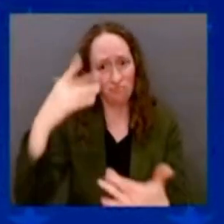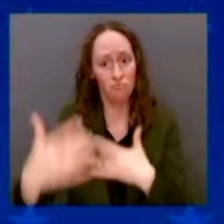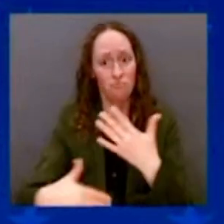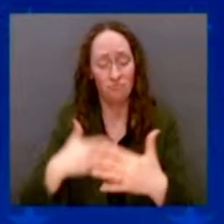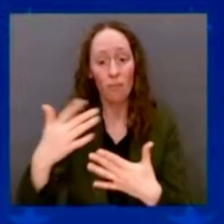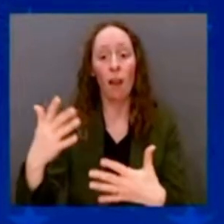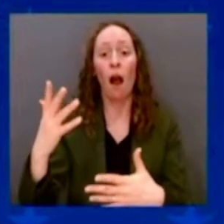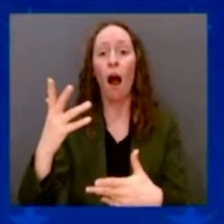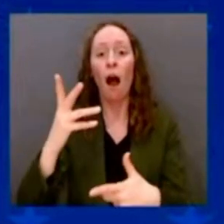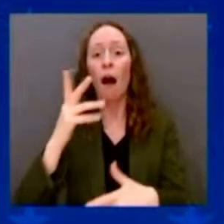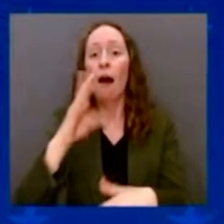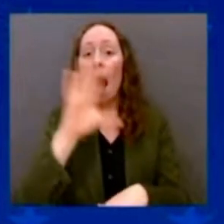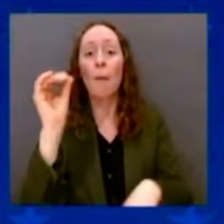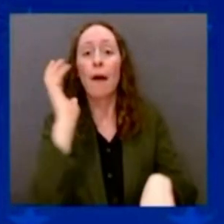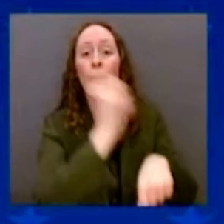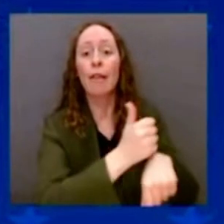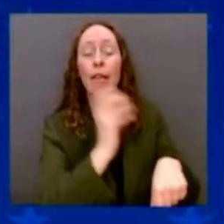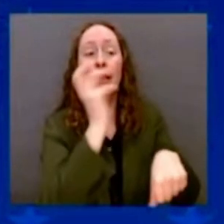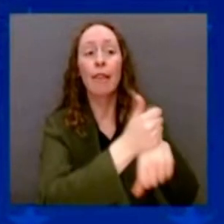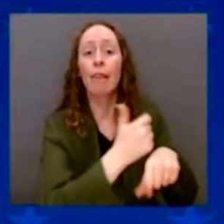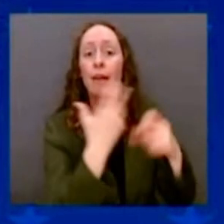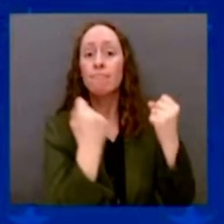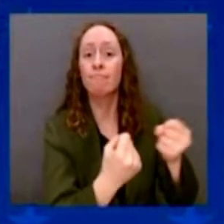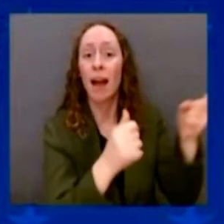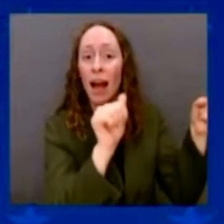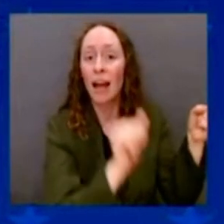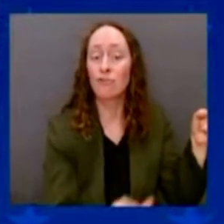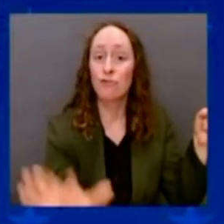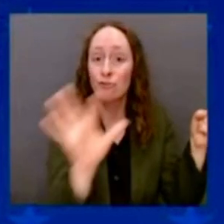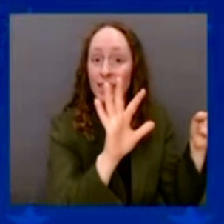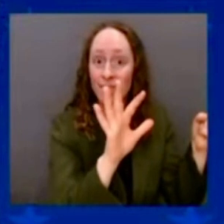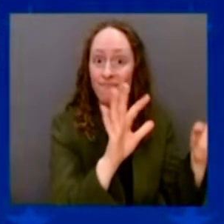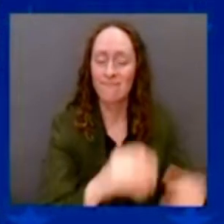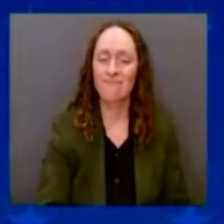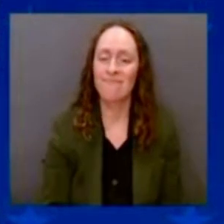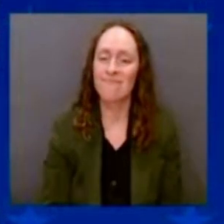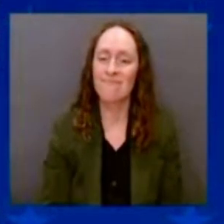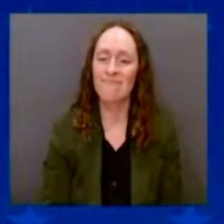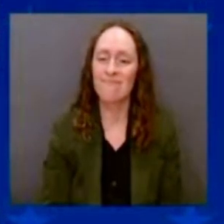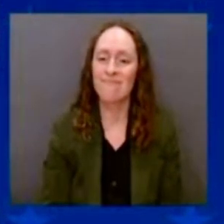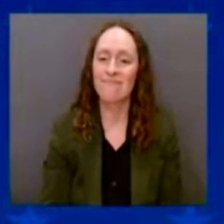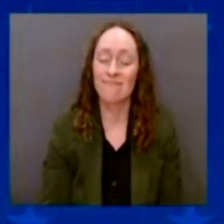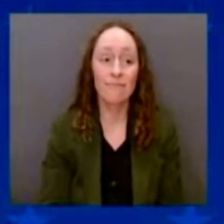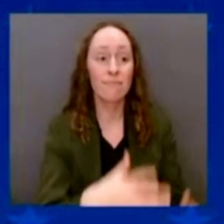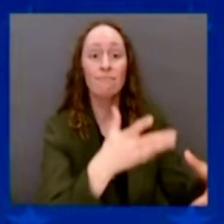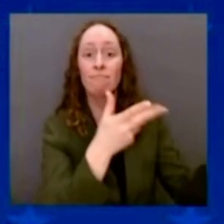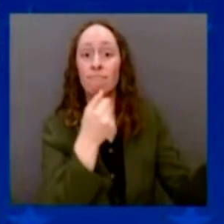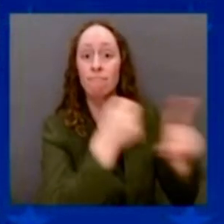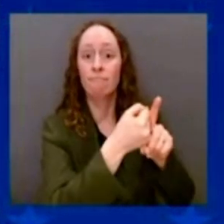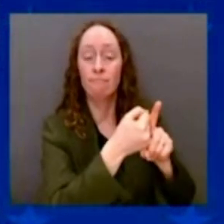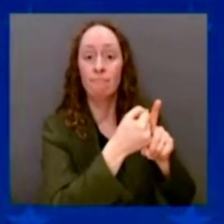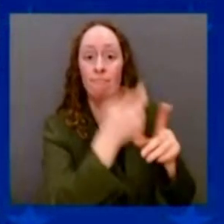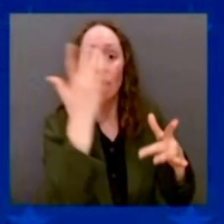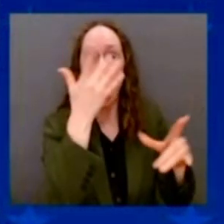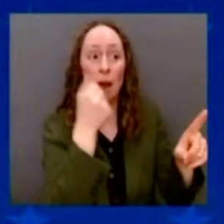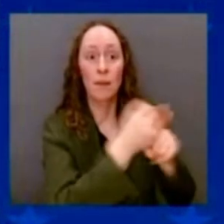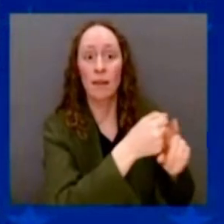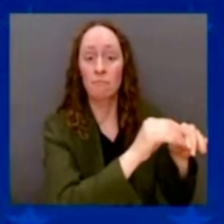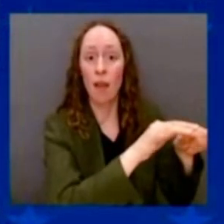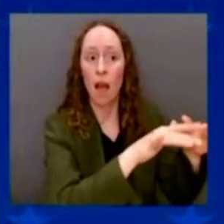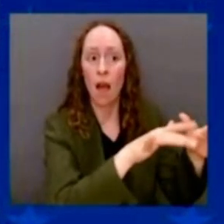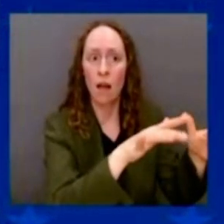places. So when they got — when the pandemic hit them and they had to close down, we had no access to computer chips.